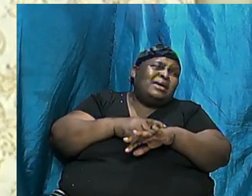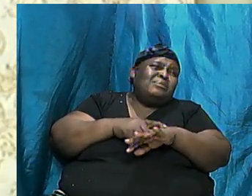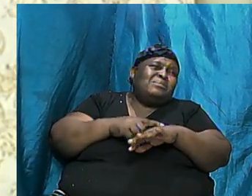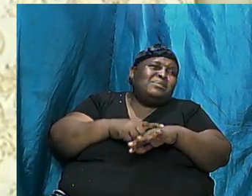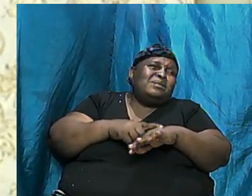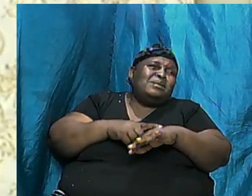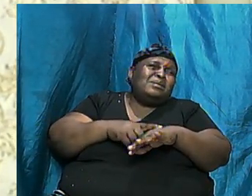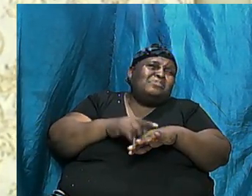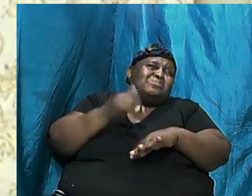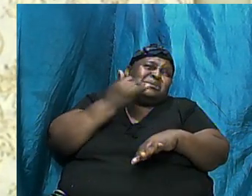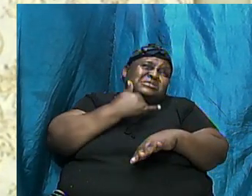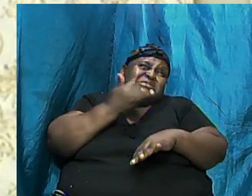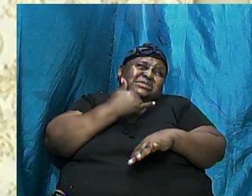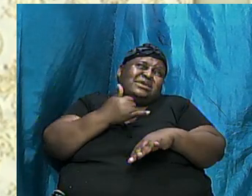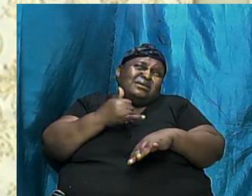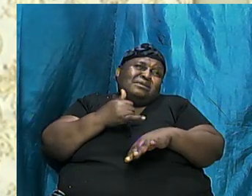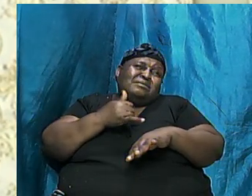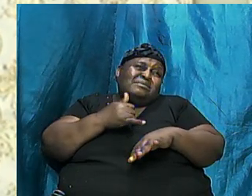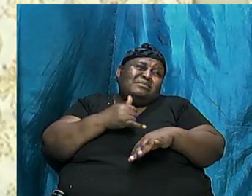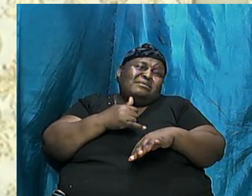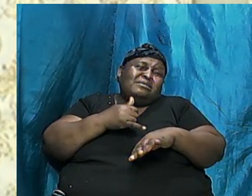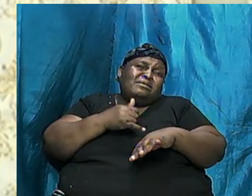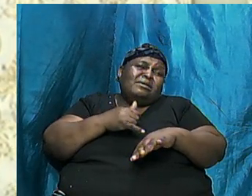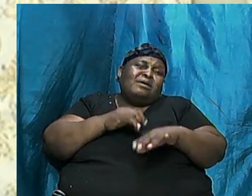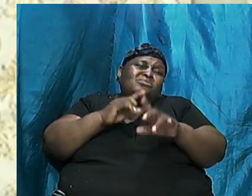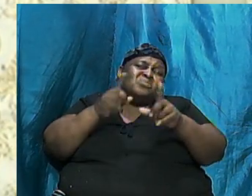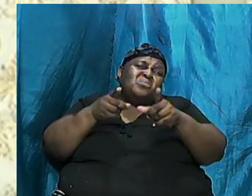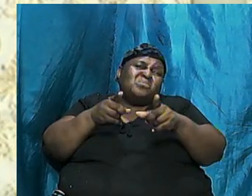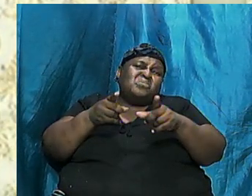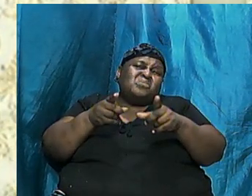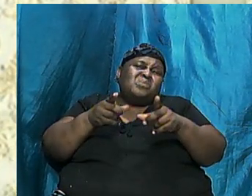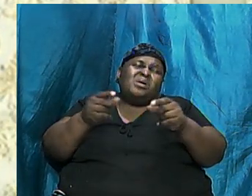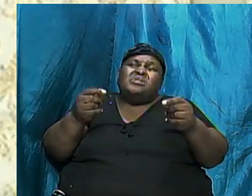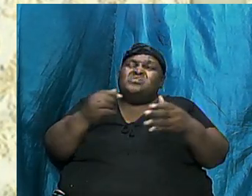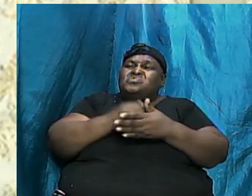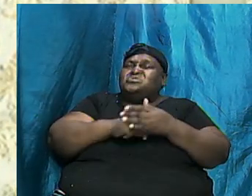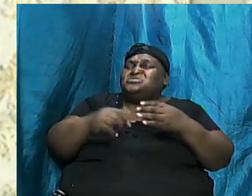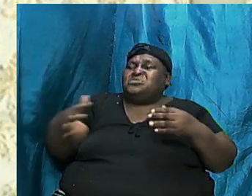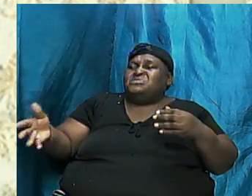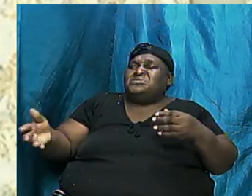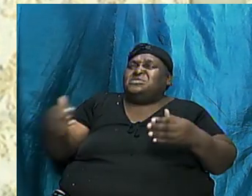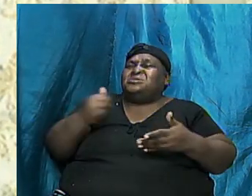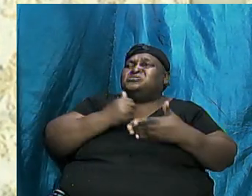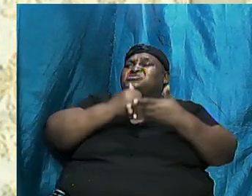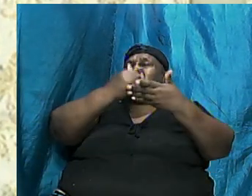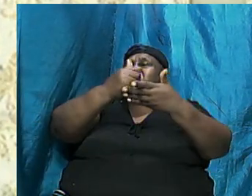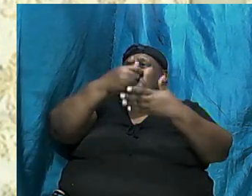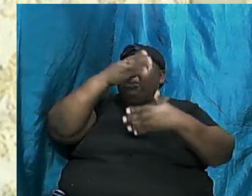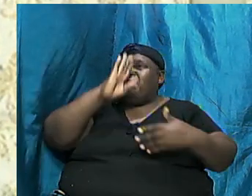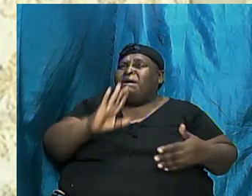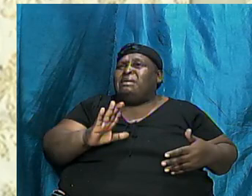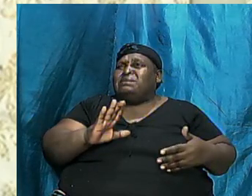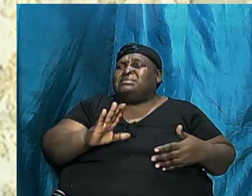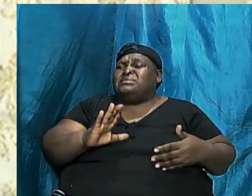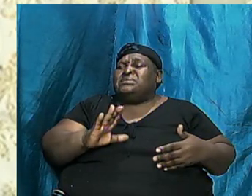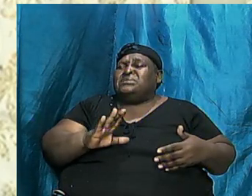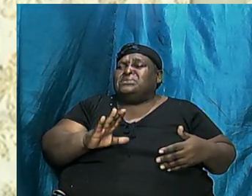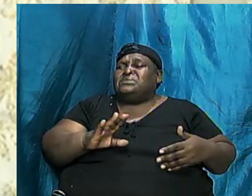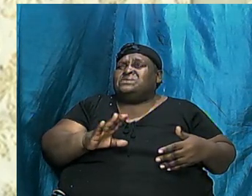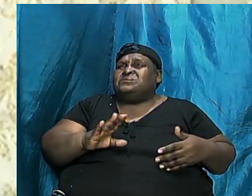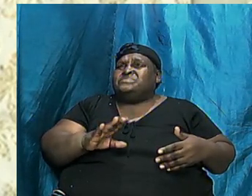Of stepping out And doing Some things To help The process To help God